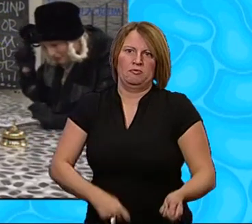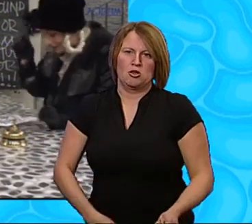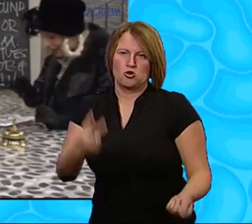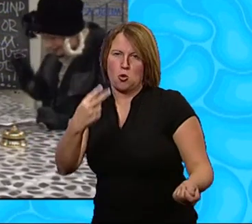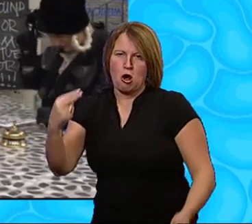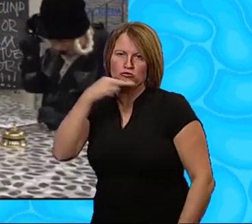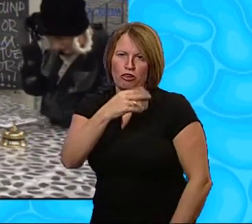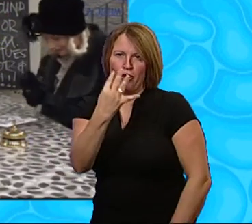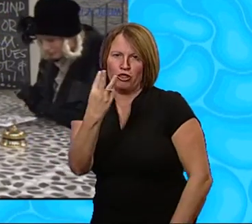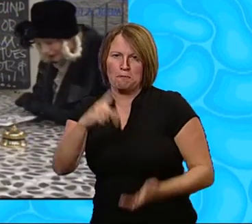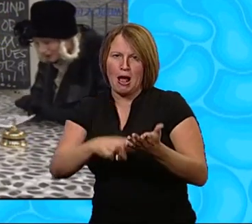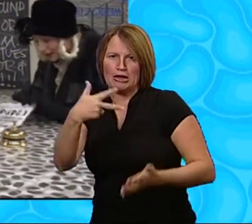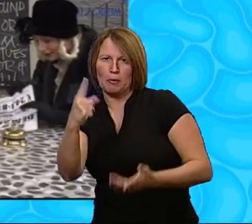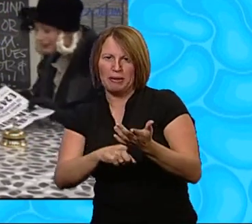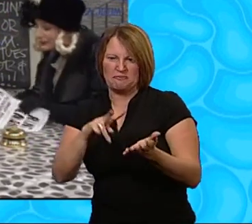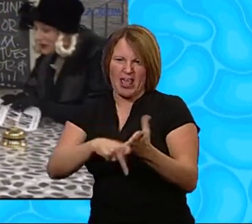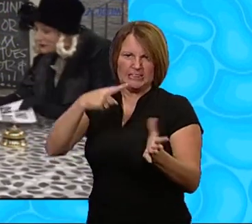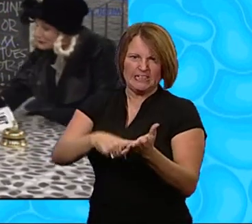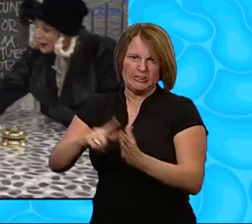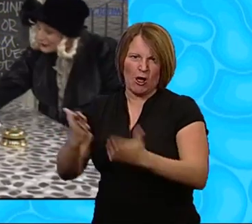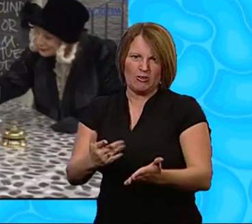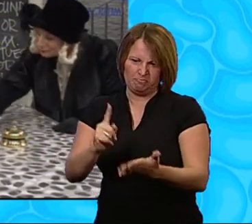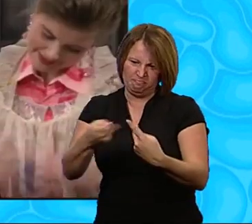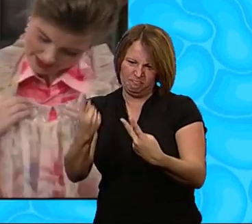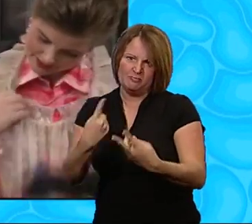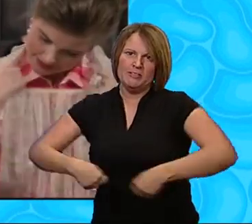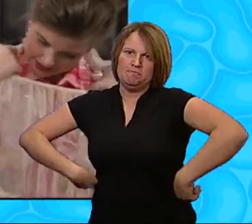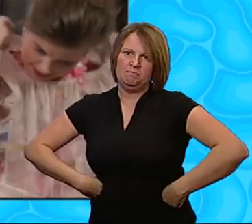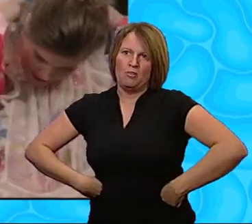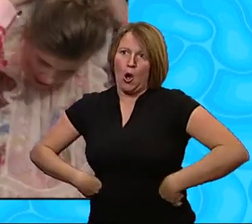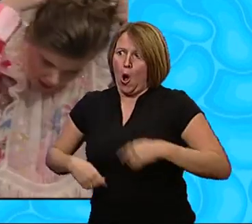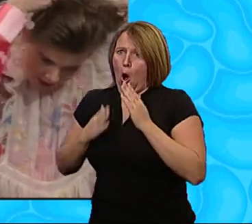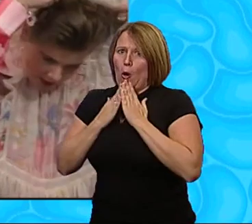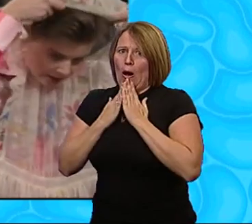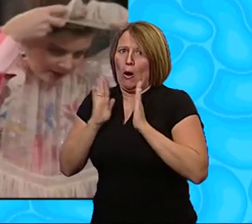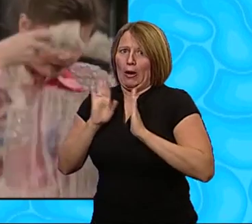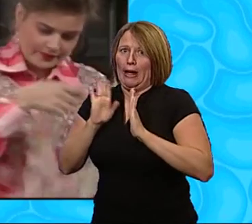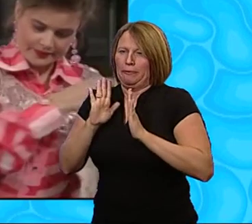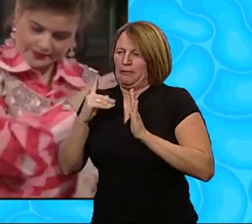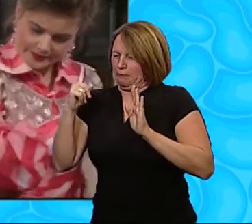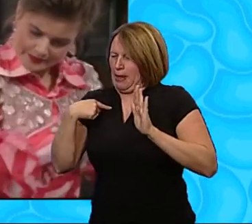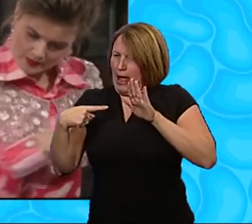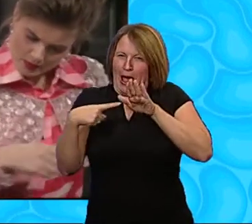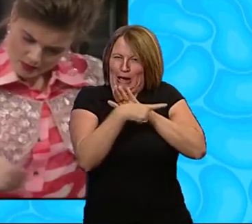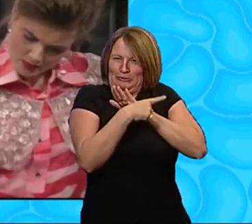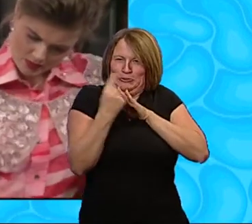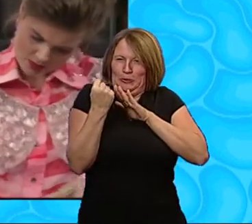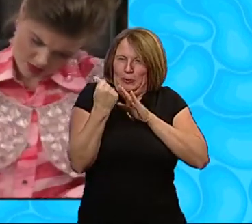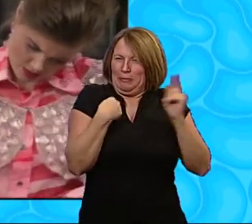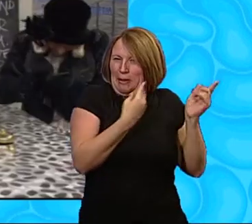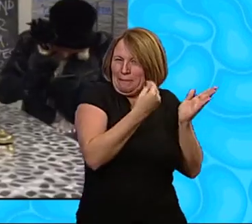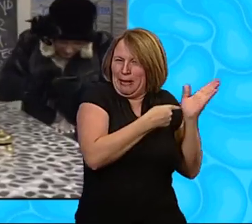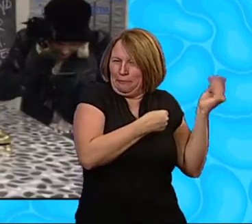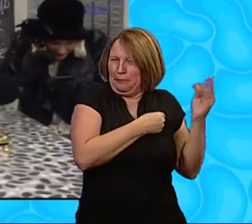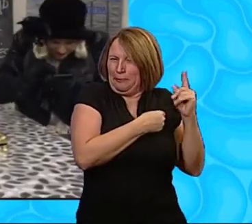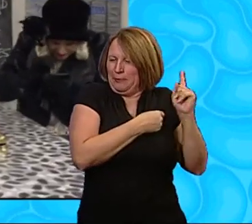.81 plus VAT and service chargers, please, dear Right, okay, then I'll just nip out and get it All right Yes,